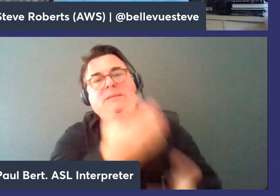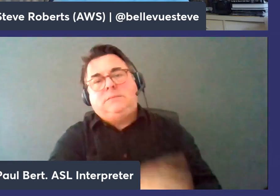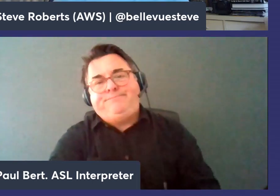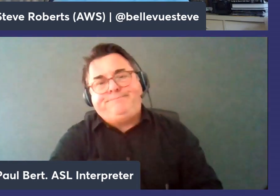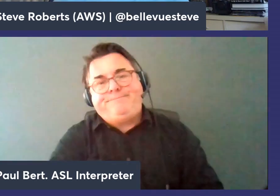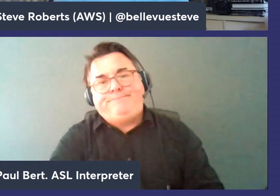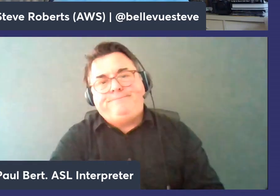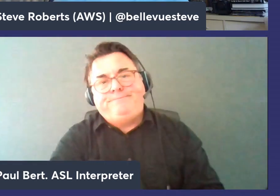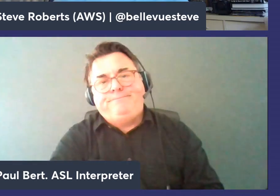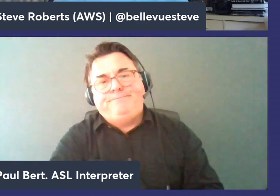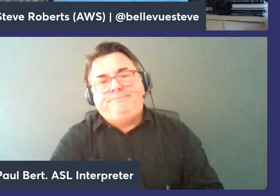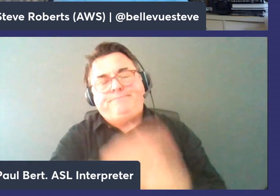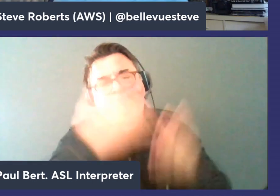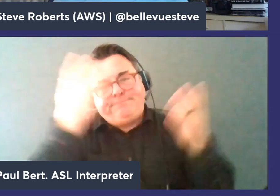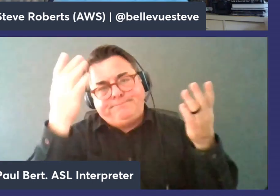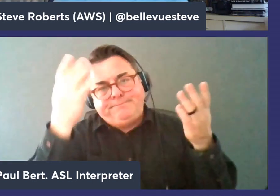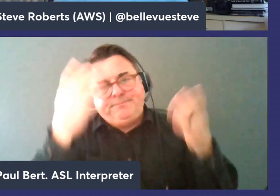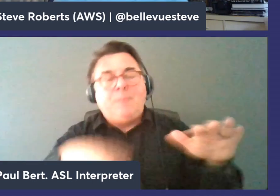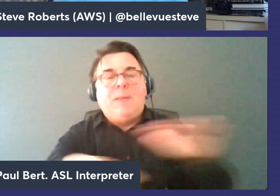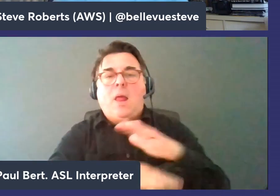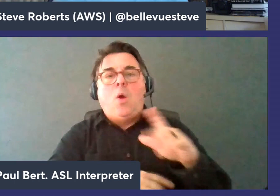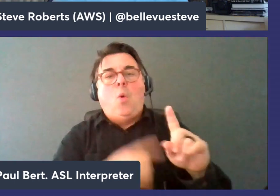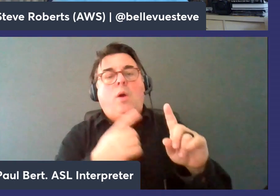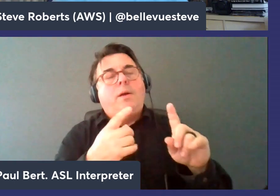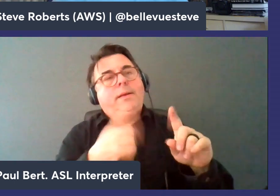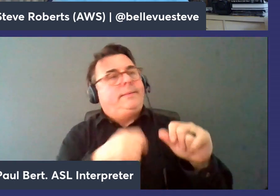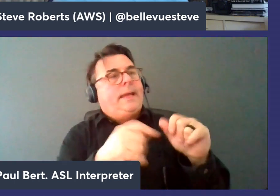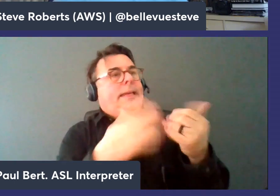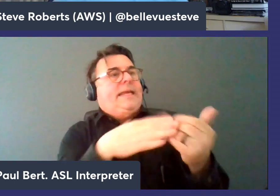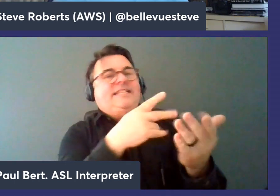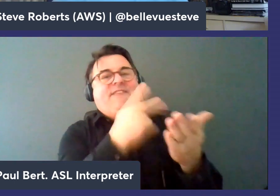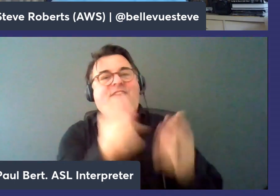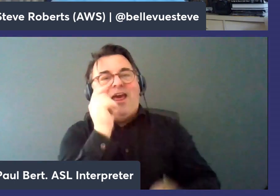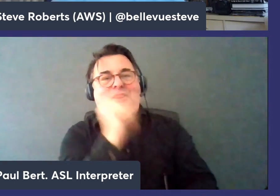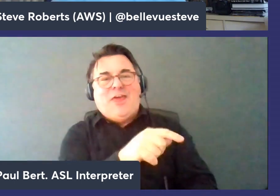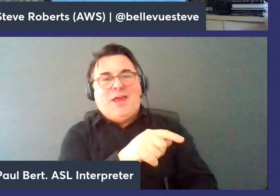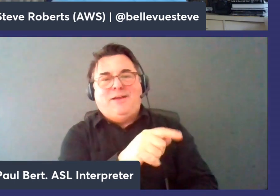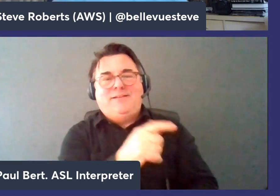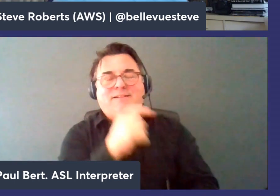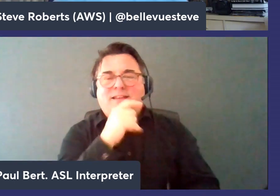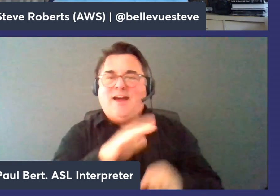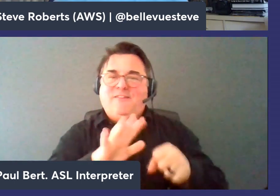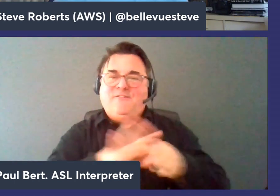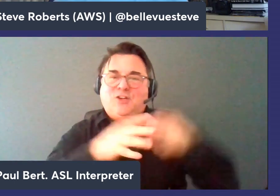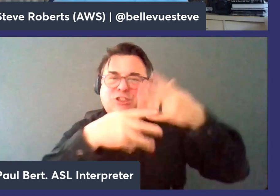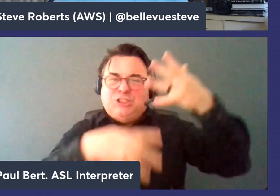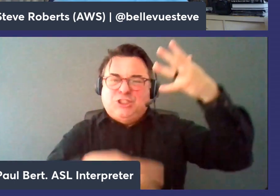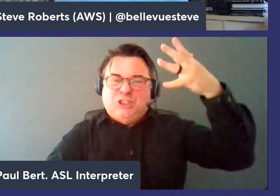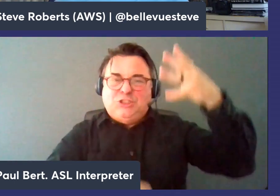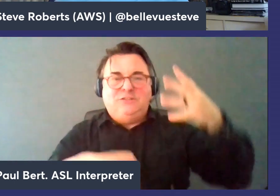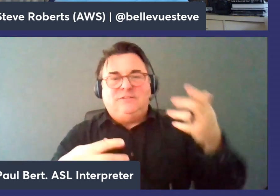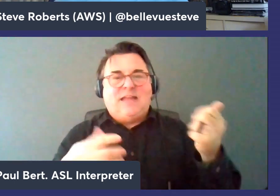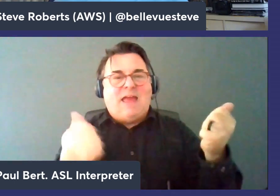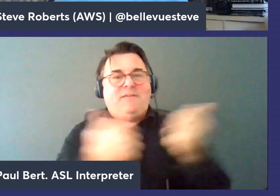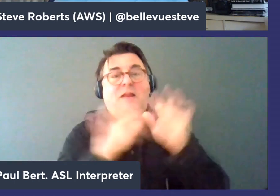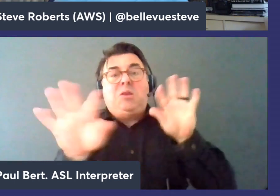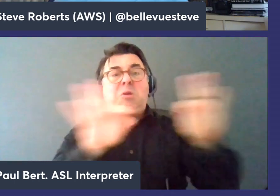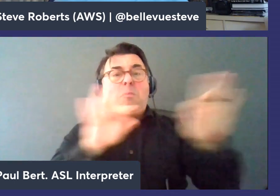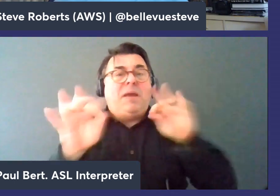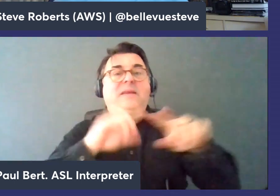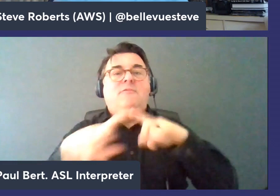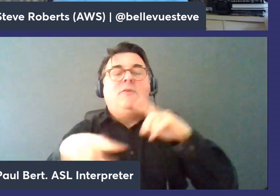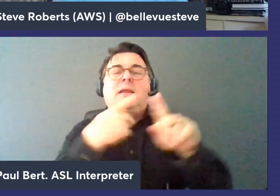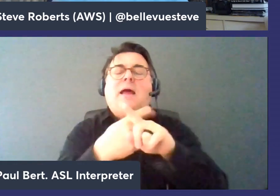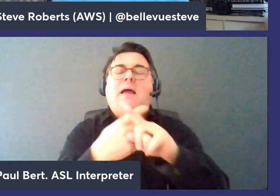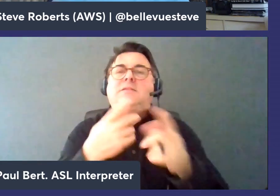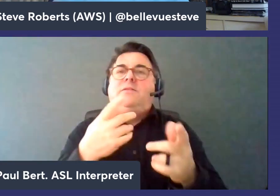uh basically a single point of failure there right and and you're not getting the full aspect of choosing purpose-built databases